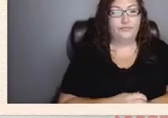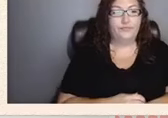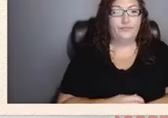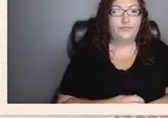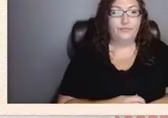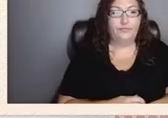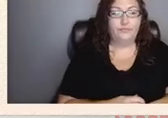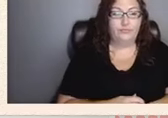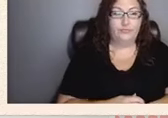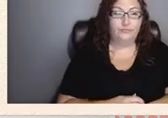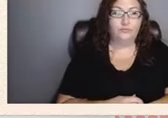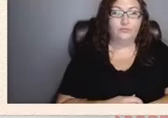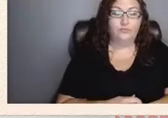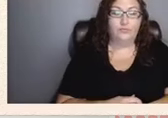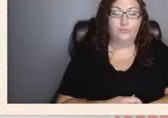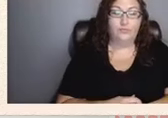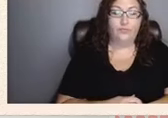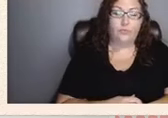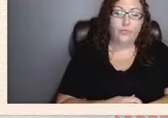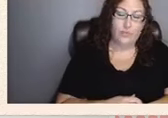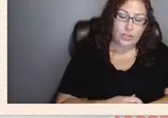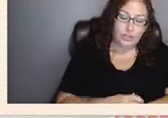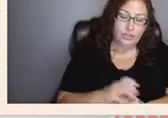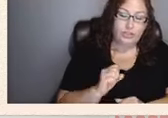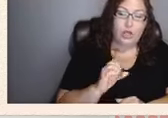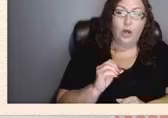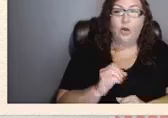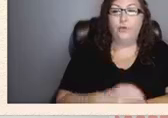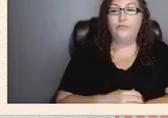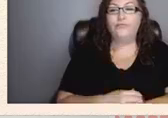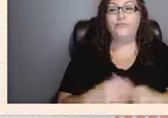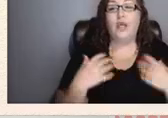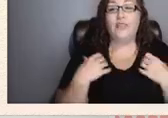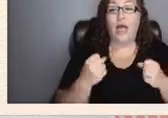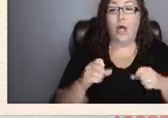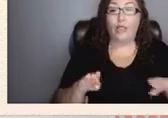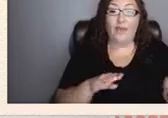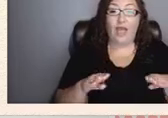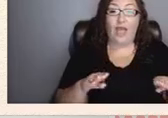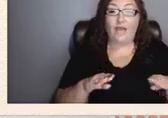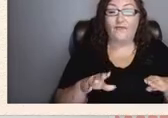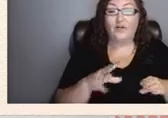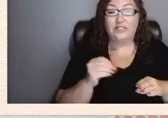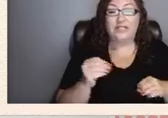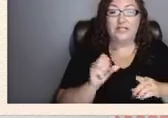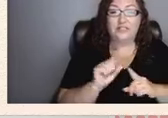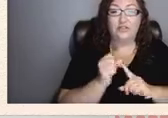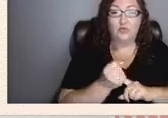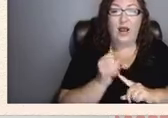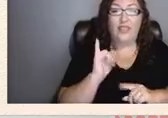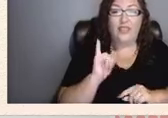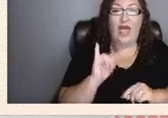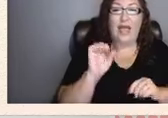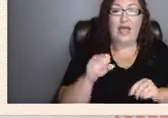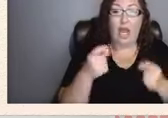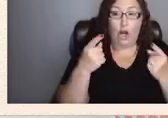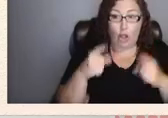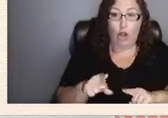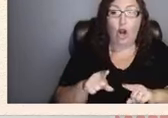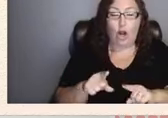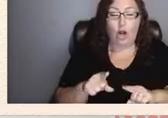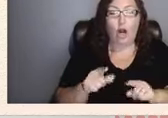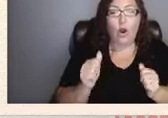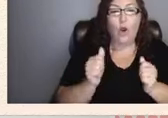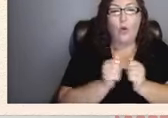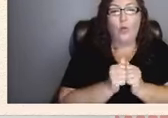so the health behaviors and conditions that can kind of occur with these